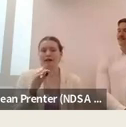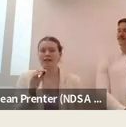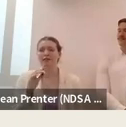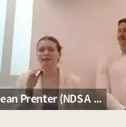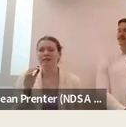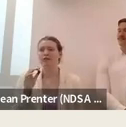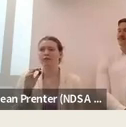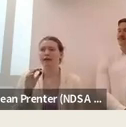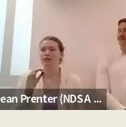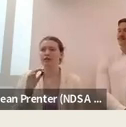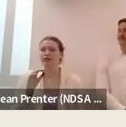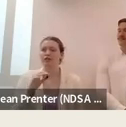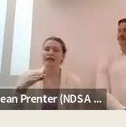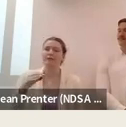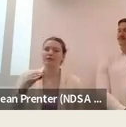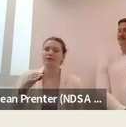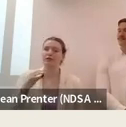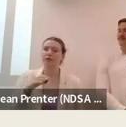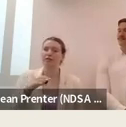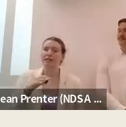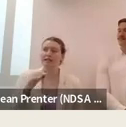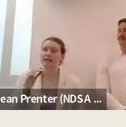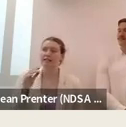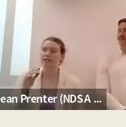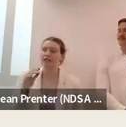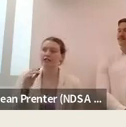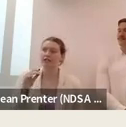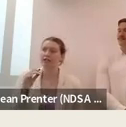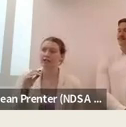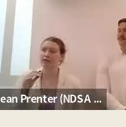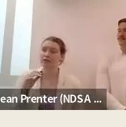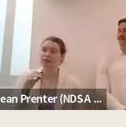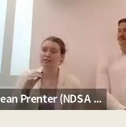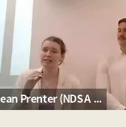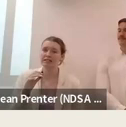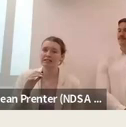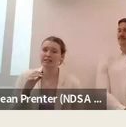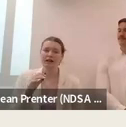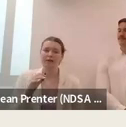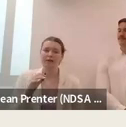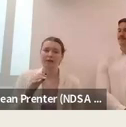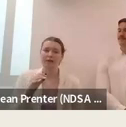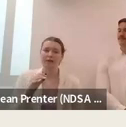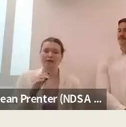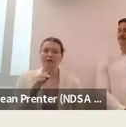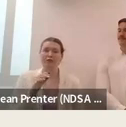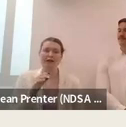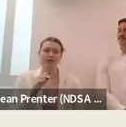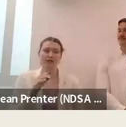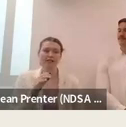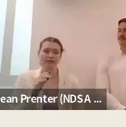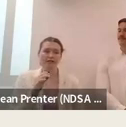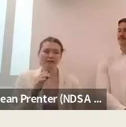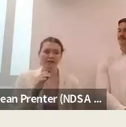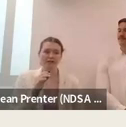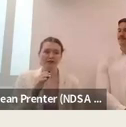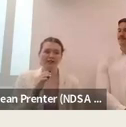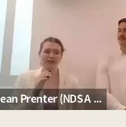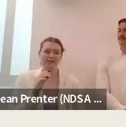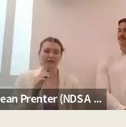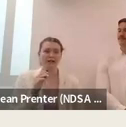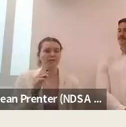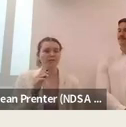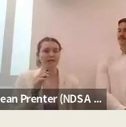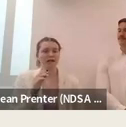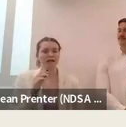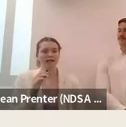looking at the best way and the most ethical way to be able to contact our secondary school learners um as there are a lot of boundaries over